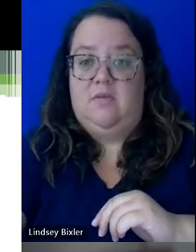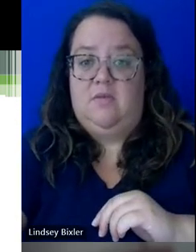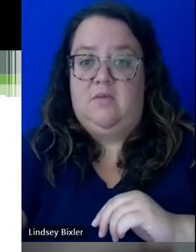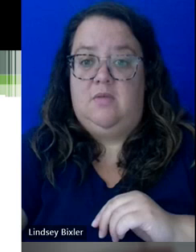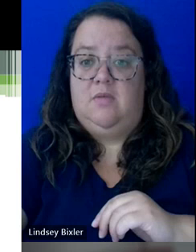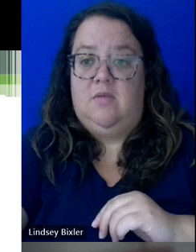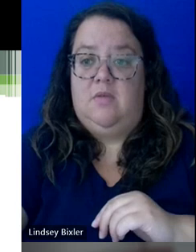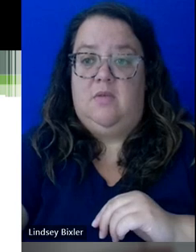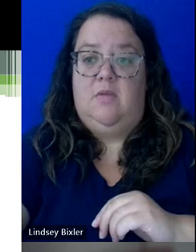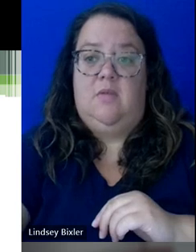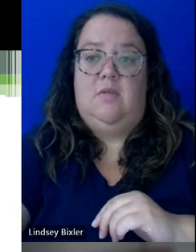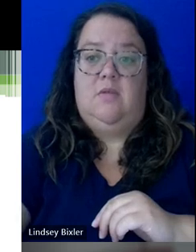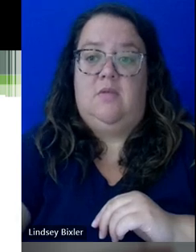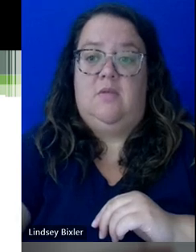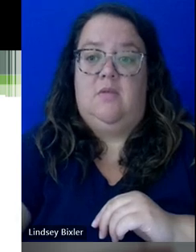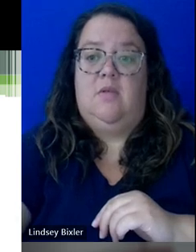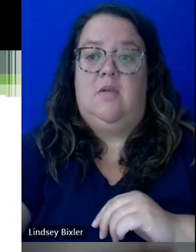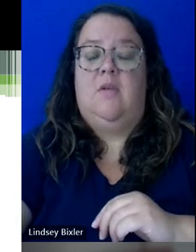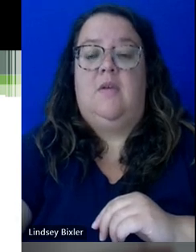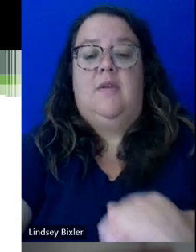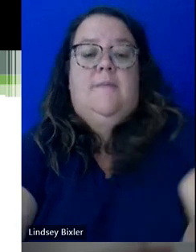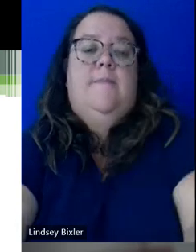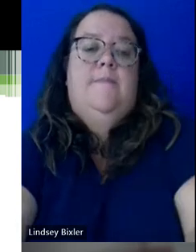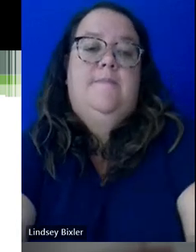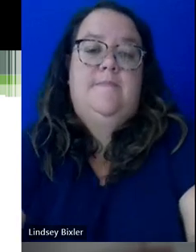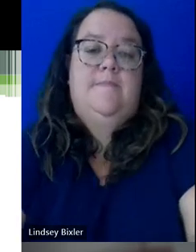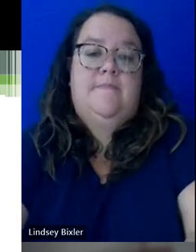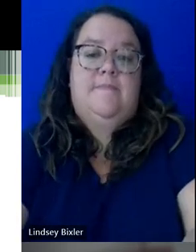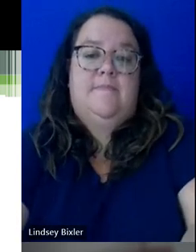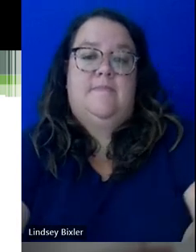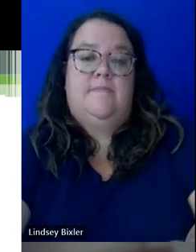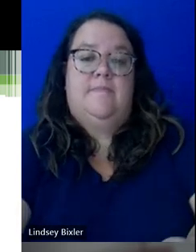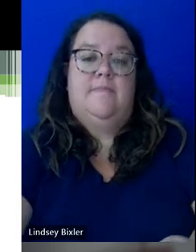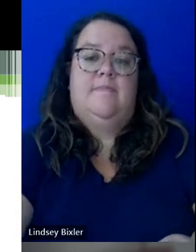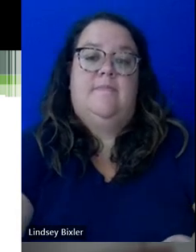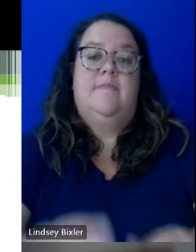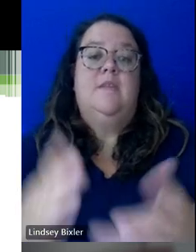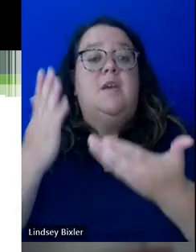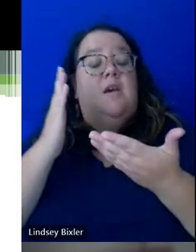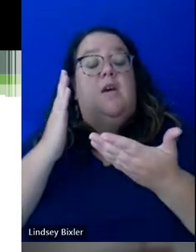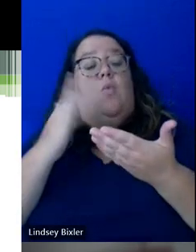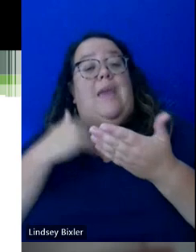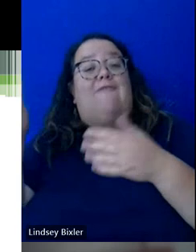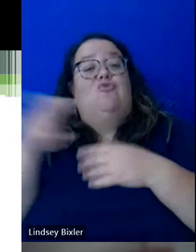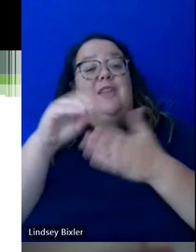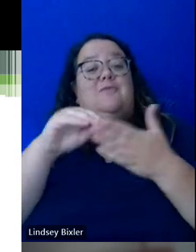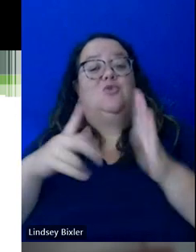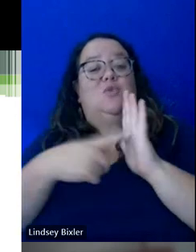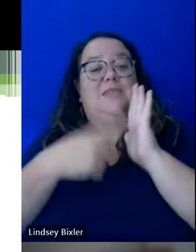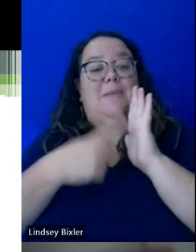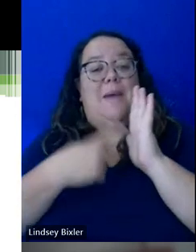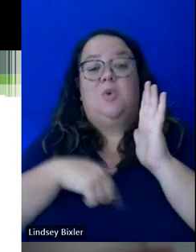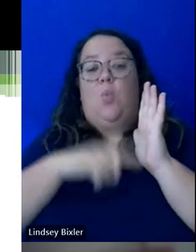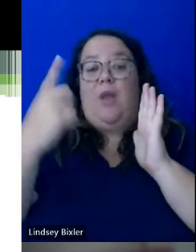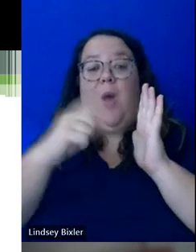lot of transfer students that come to UVM, which is awesome. And we always want to point out to them, what you received at one